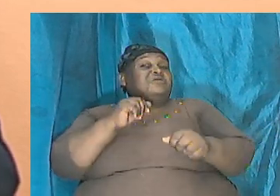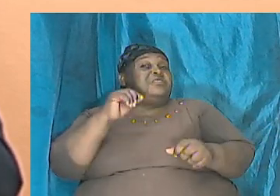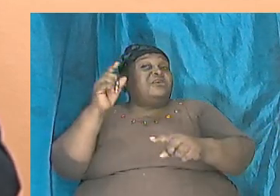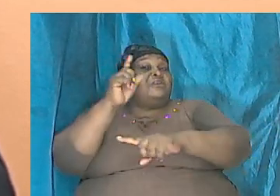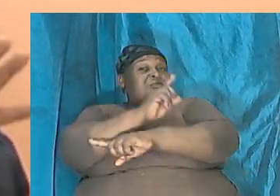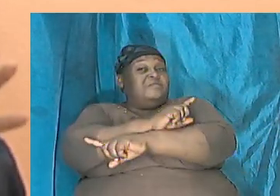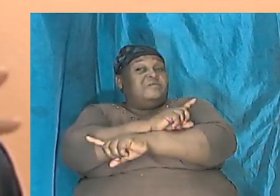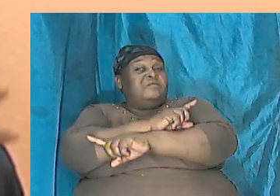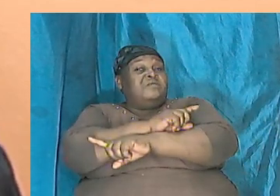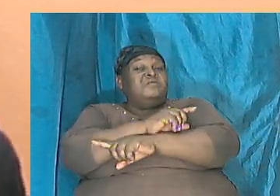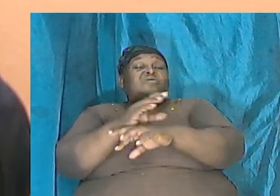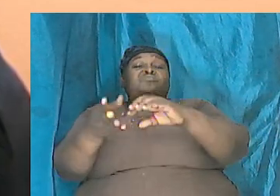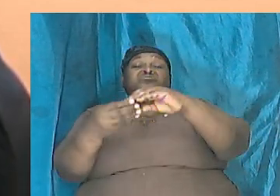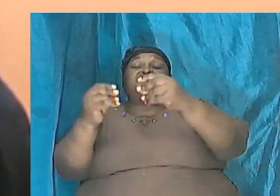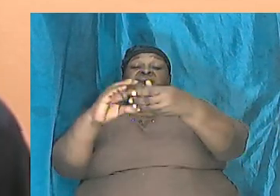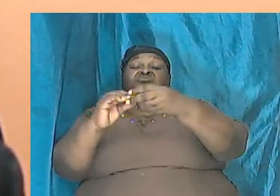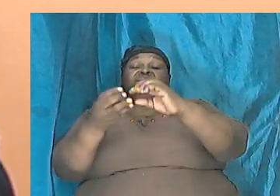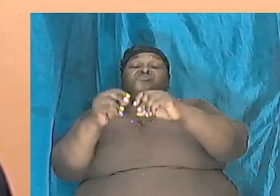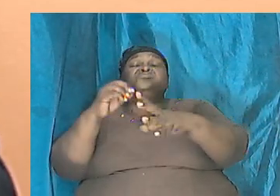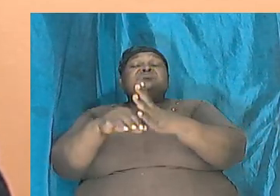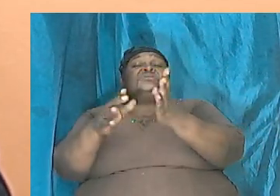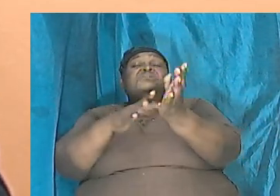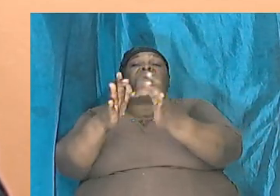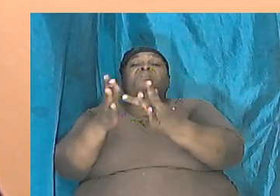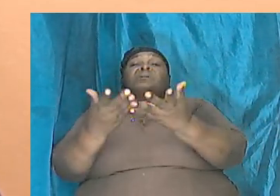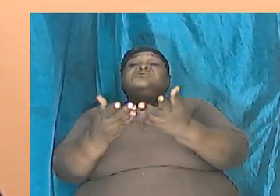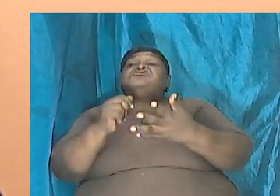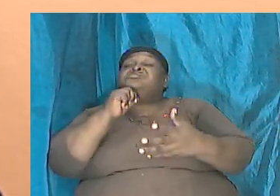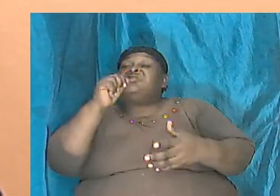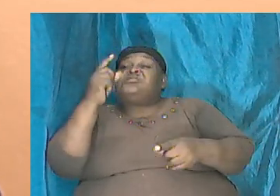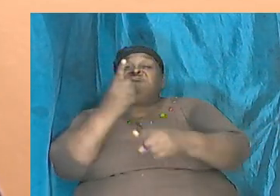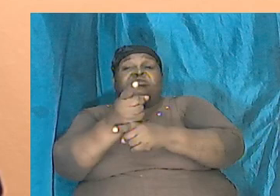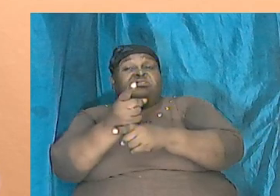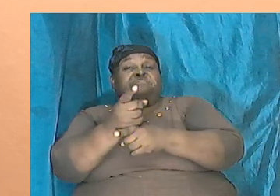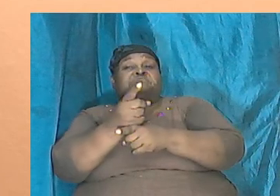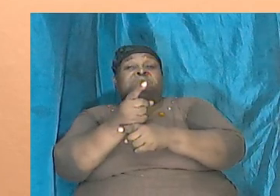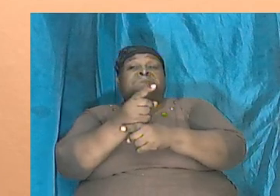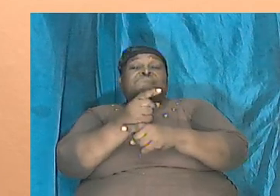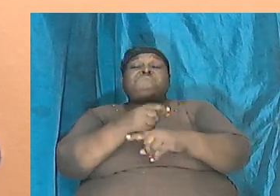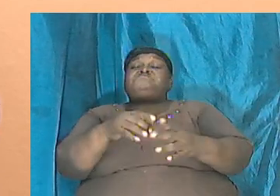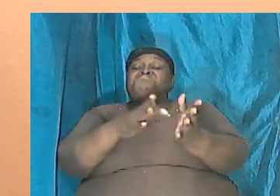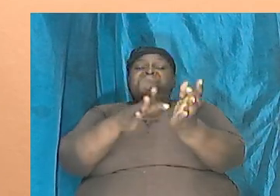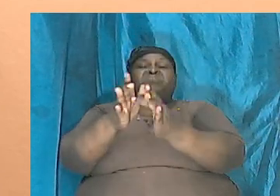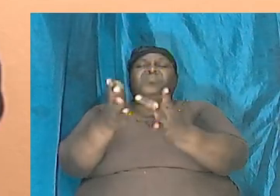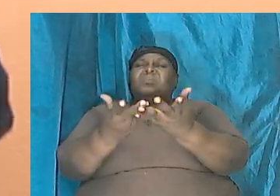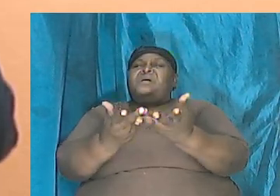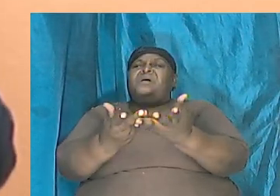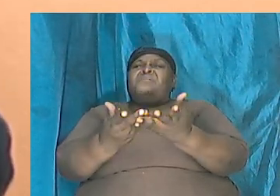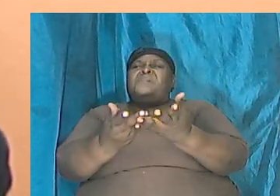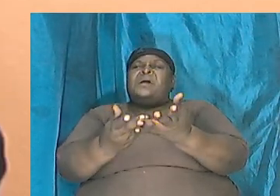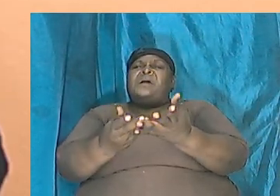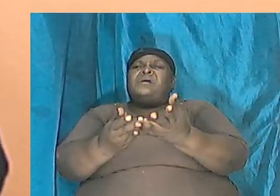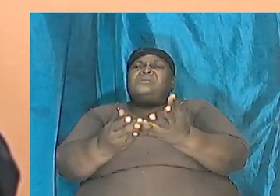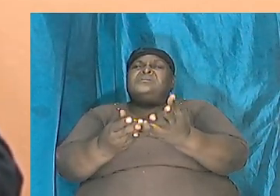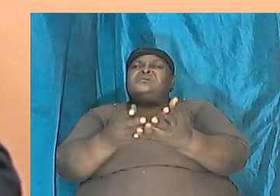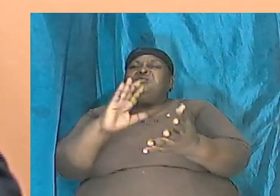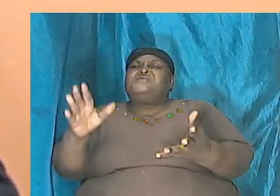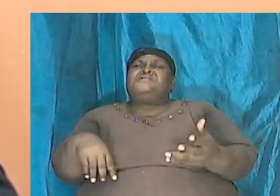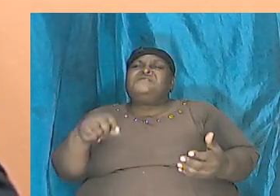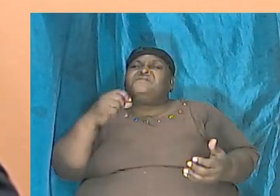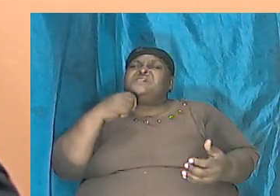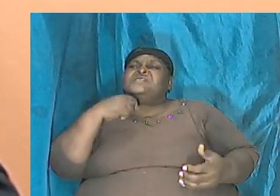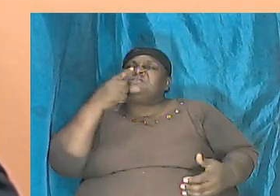is incorrect. Furthermore, they say, the Bible did not even mention